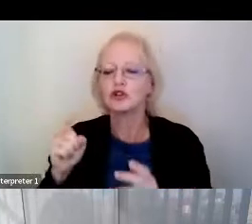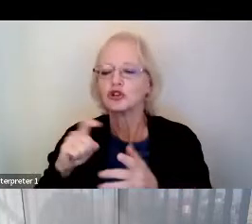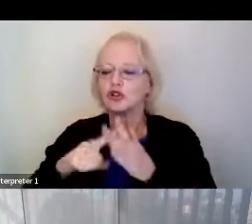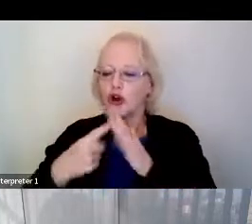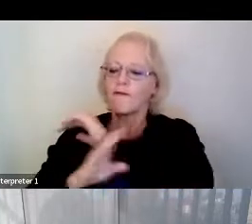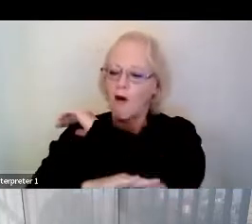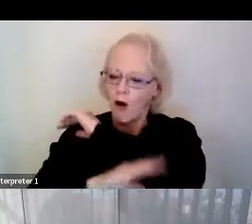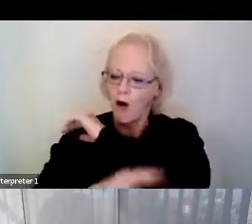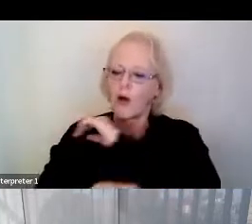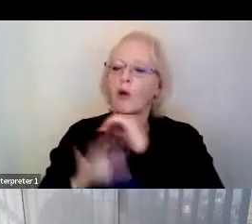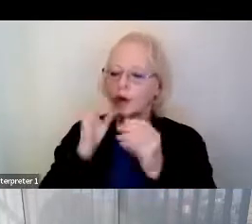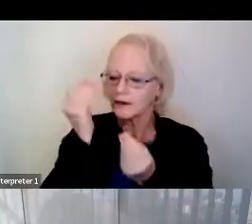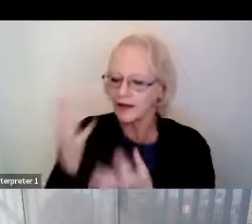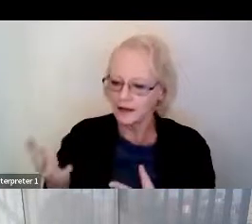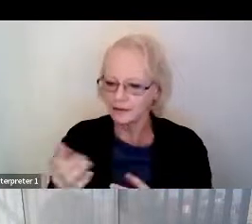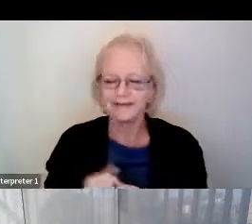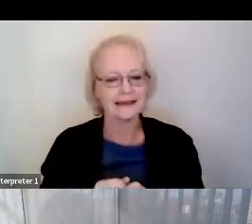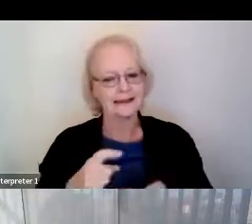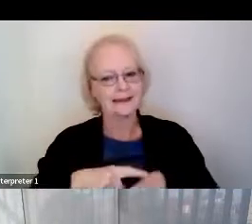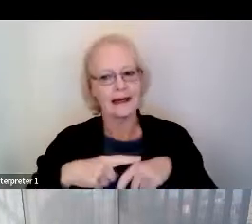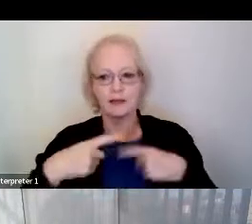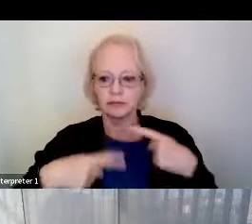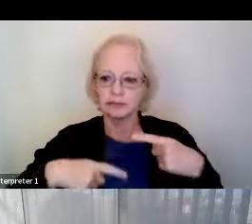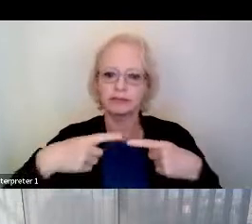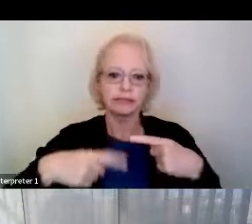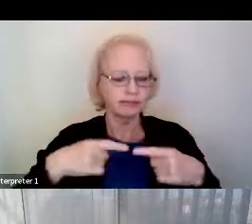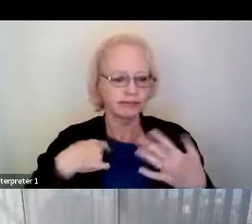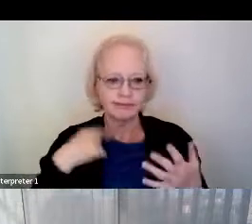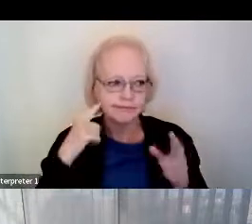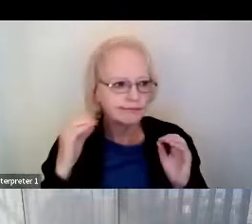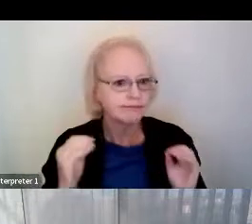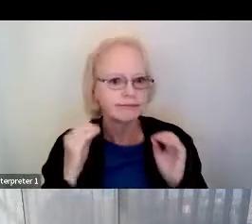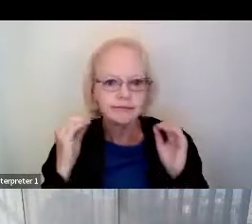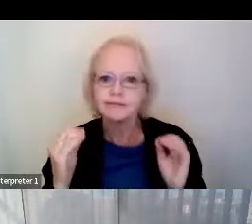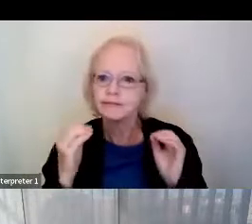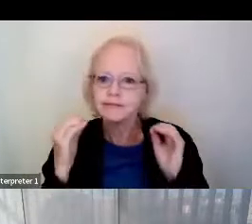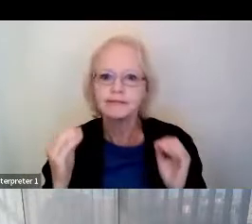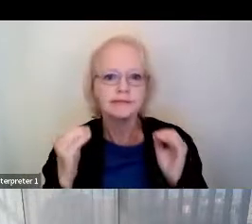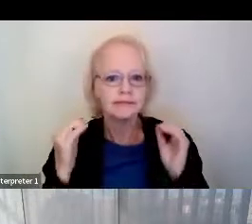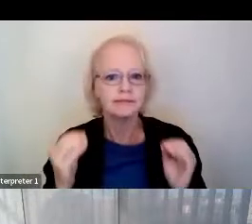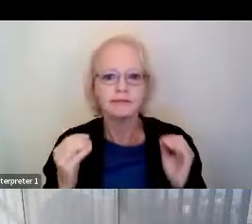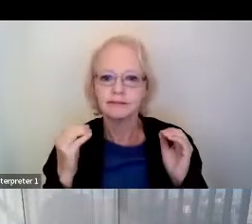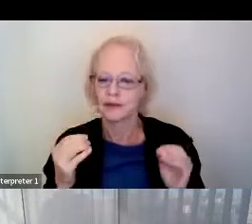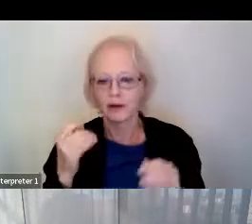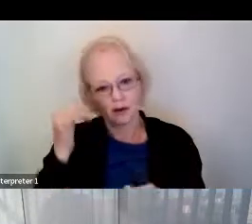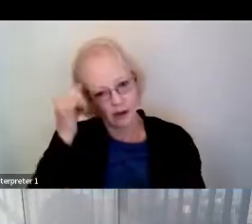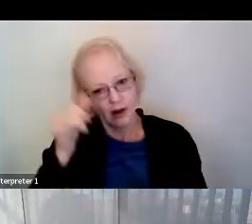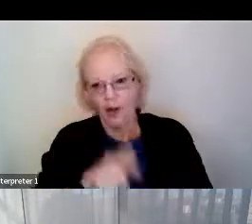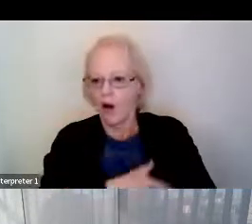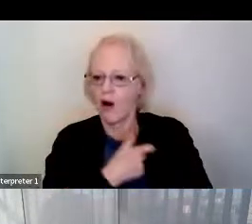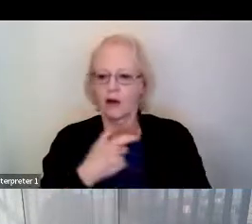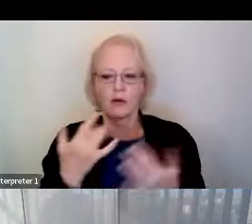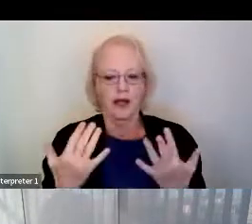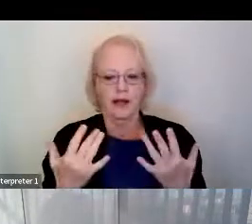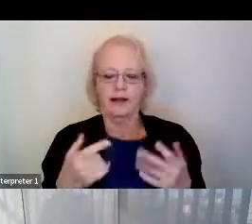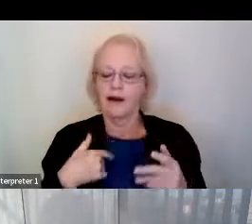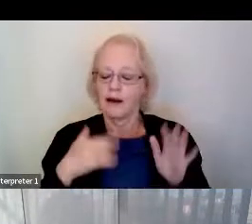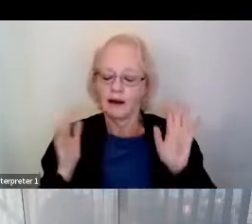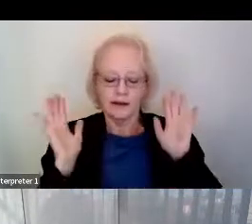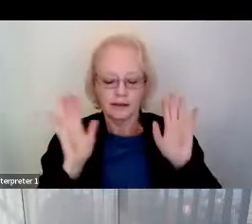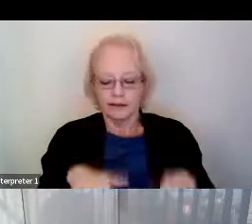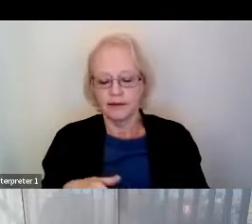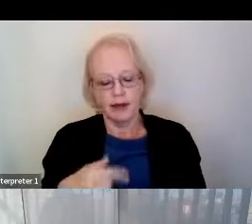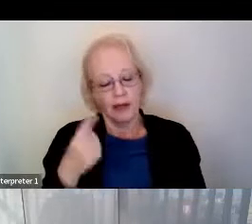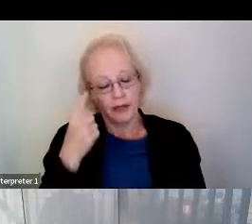I'll let you know. Unfortunately, time went by. I didn't hear anything about the clinical trial for a long time. I let it go. I thought,